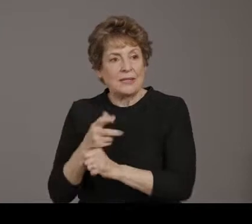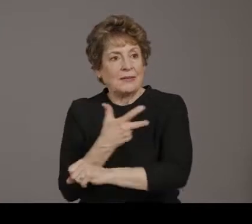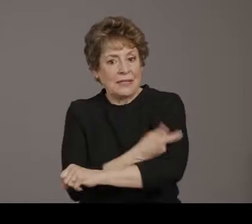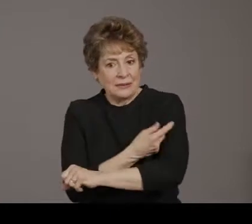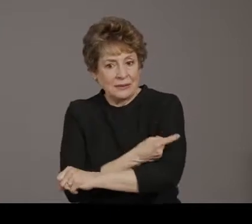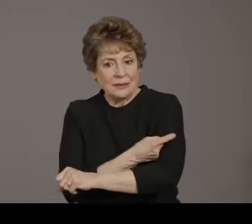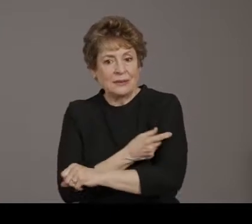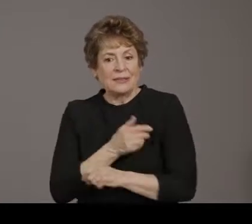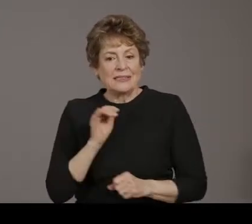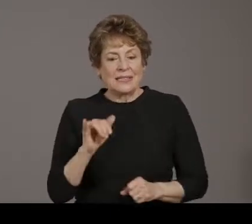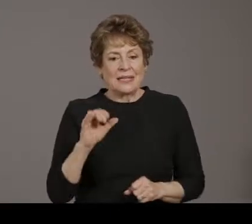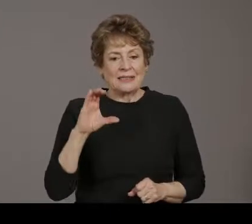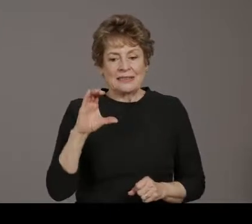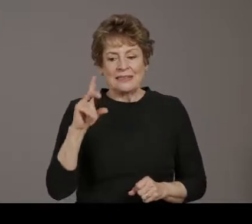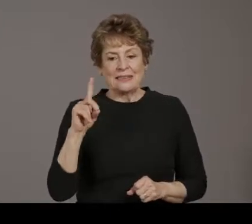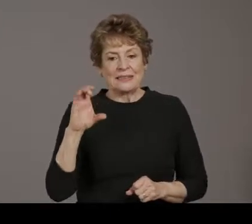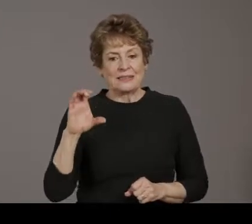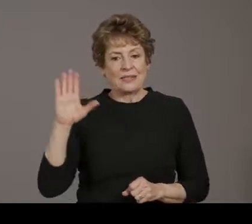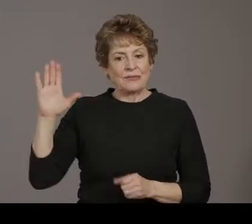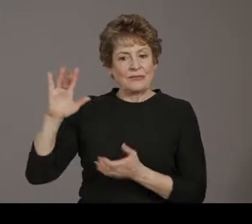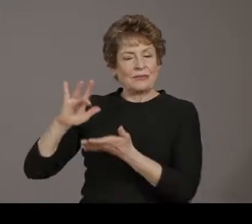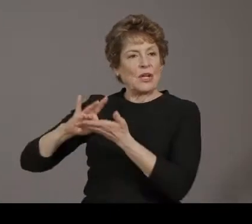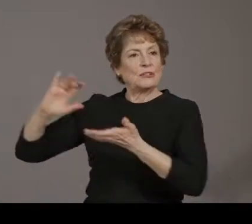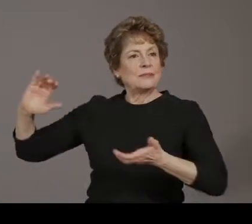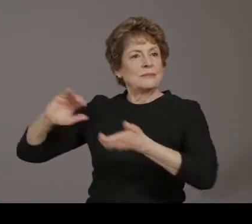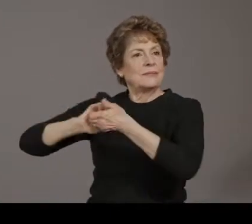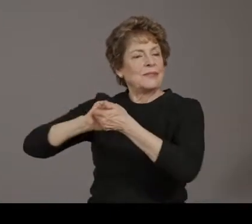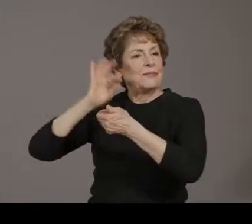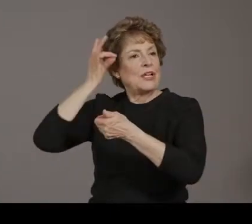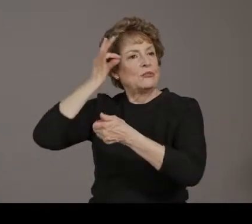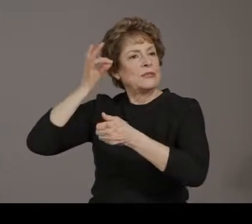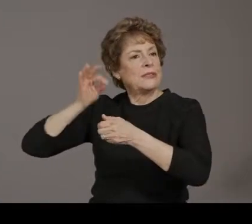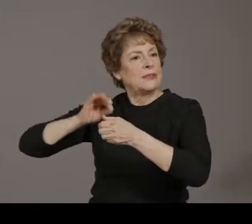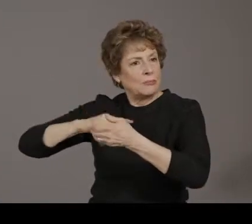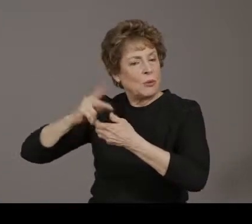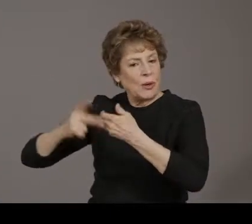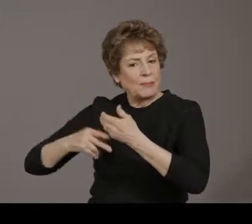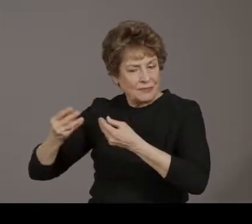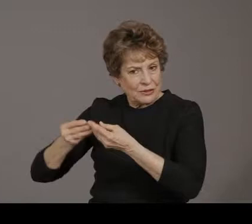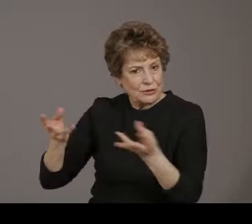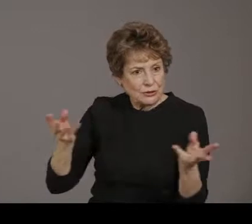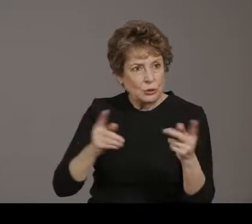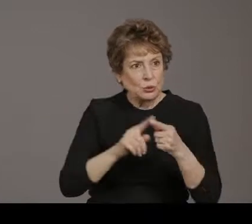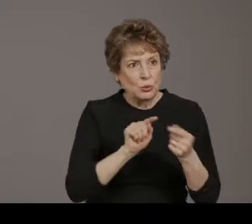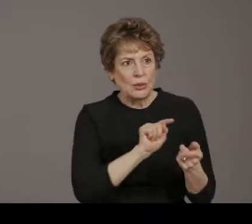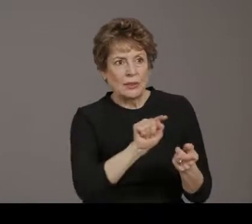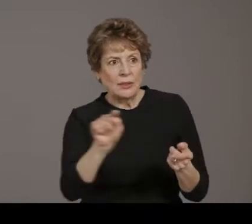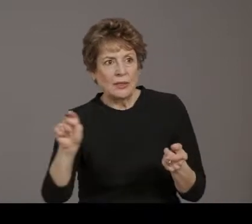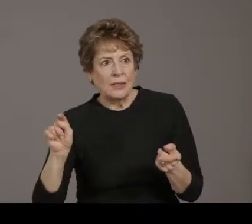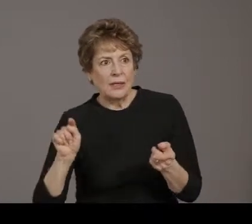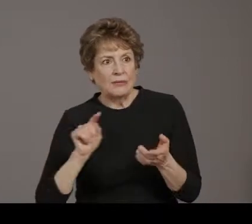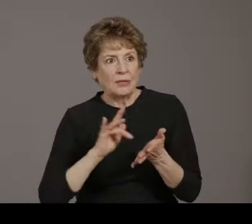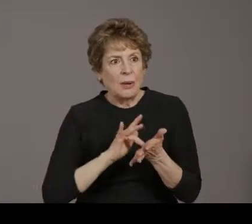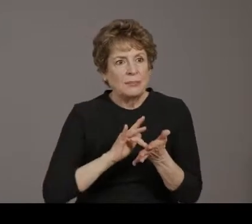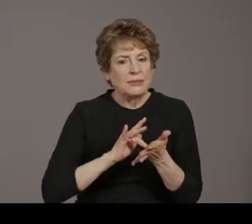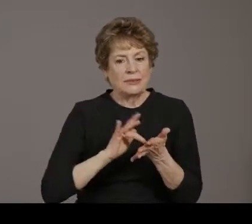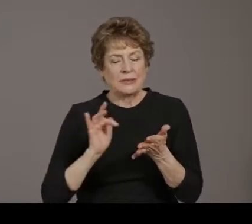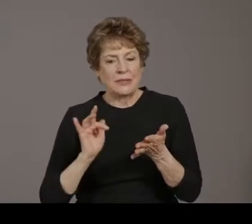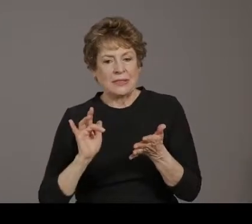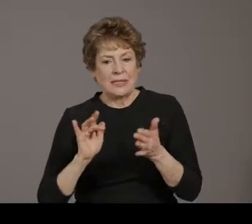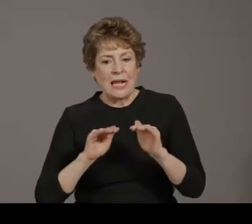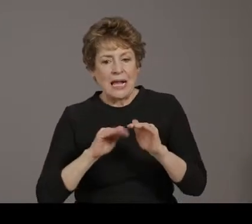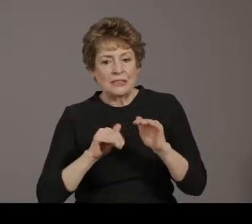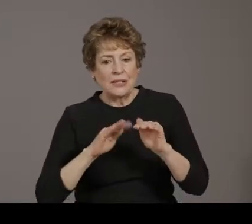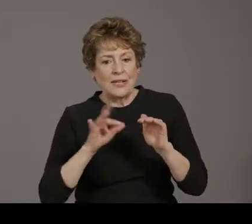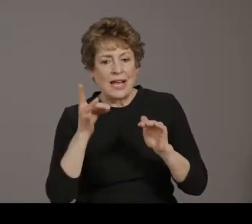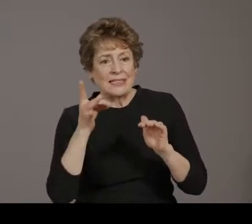program. That has administered almost 89,000 doses of vaccine. 100% of